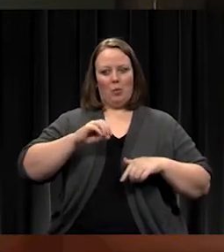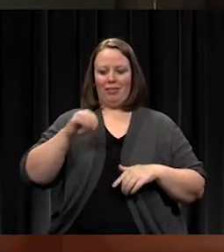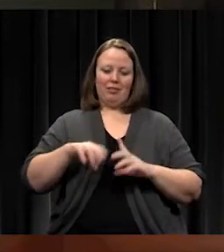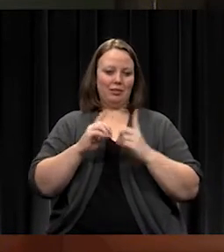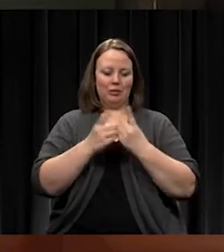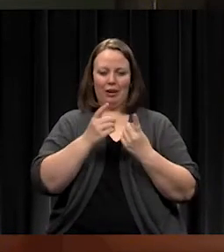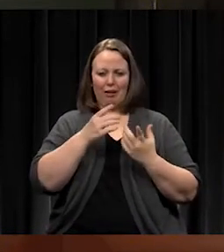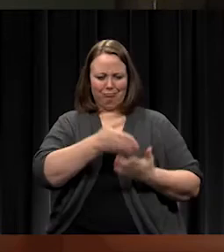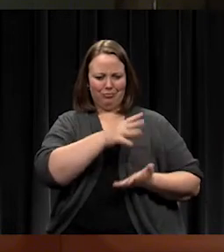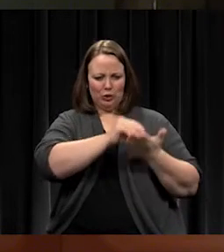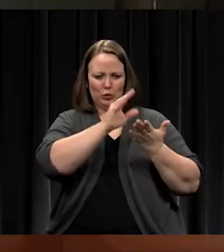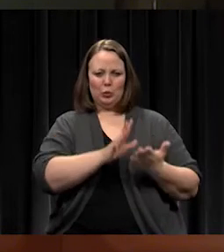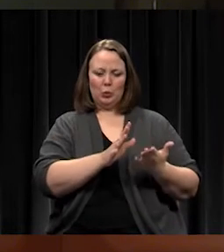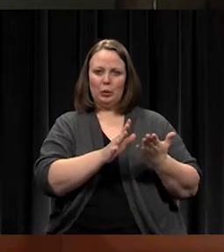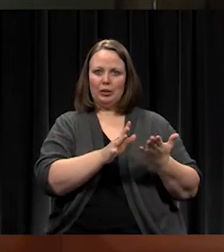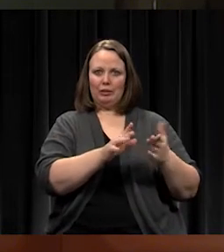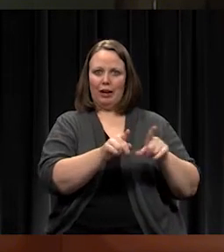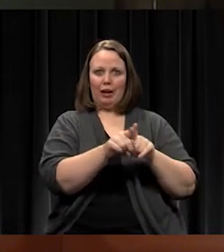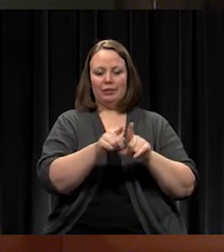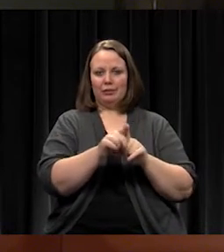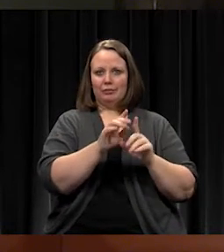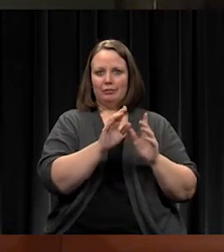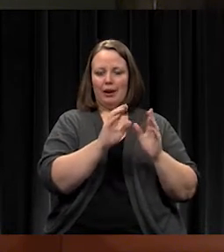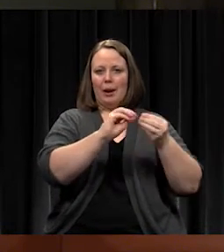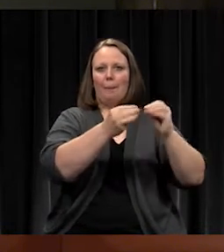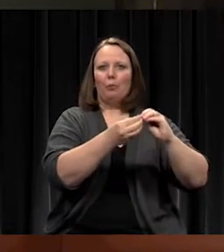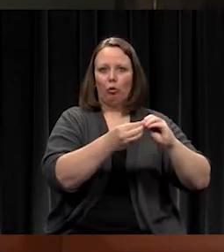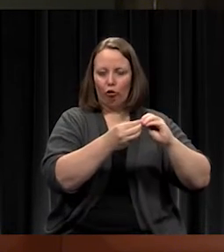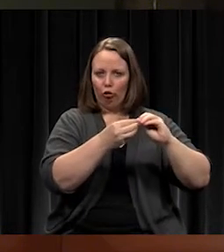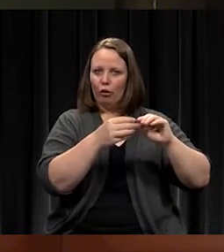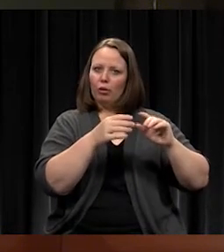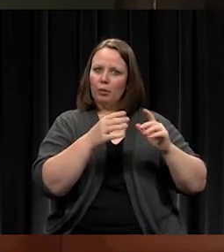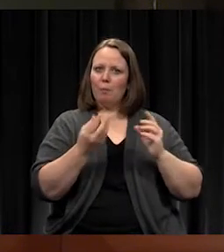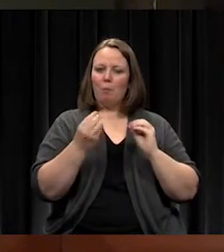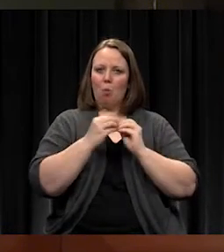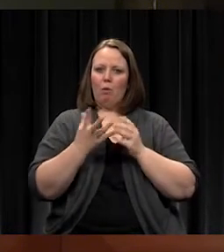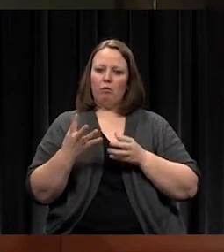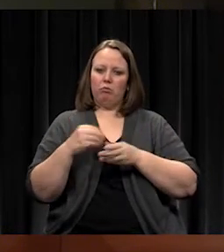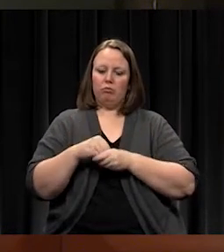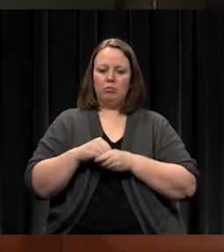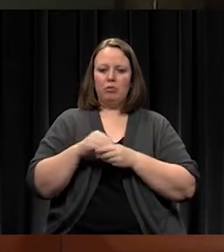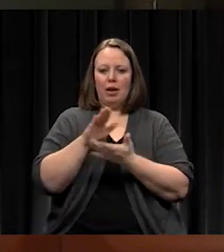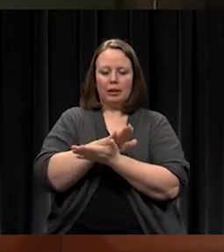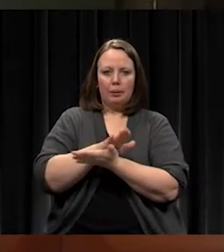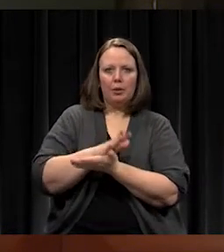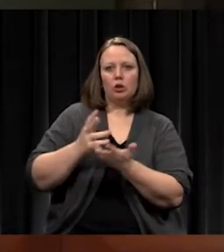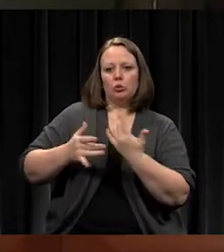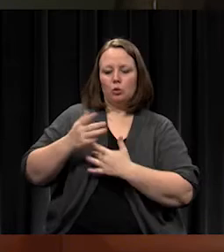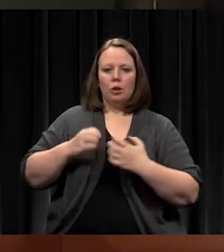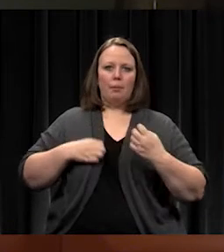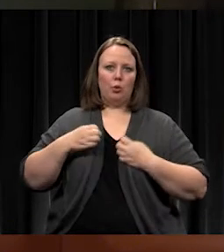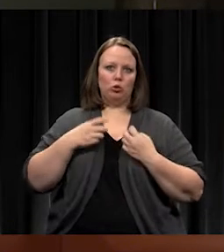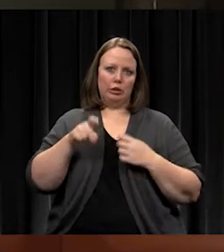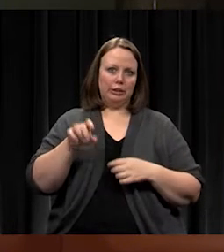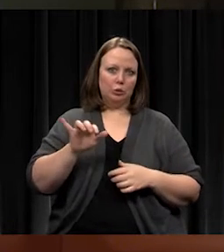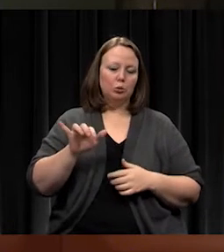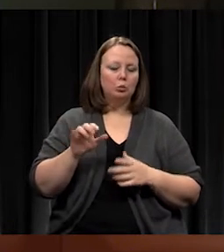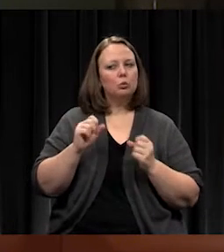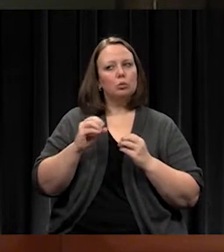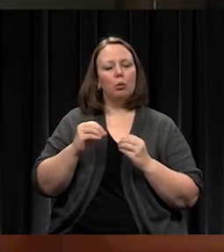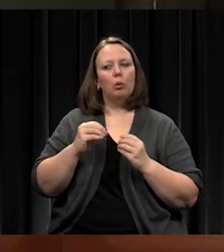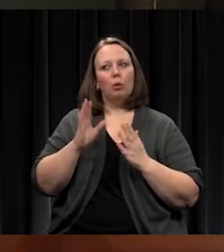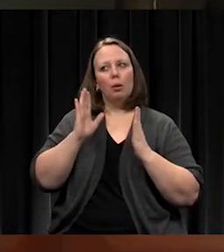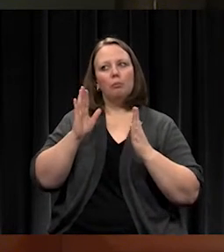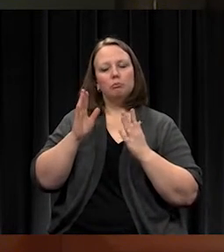academic, social, and emotional well-being. You bet. I appreciate you paying attention to that and working so Yeah, very much so. And so the dates are